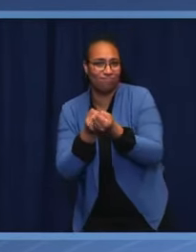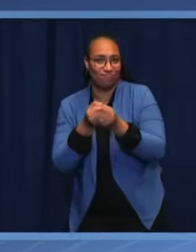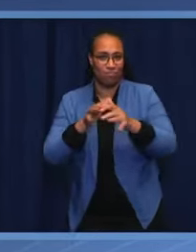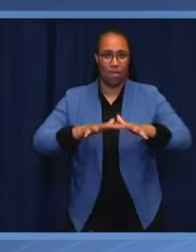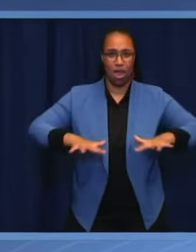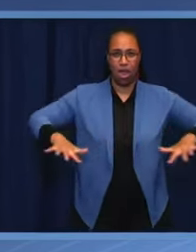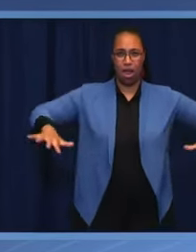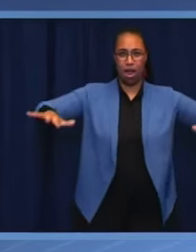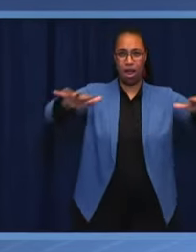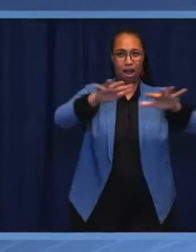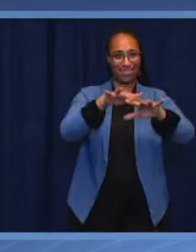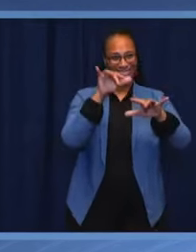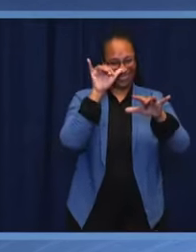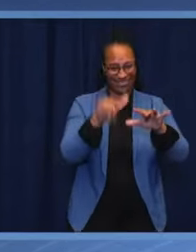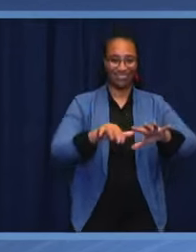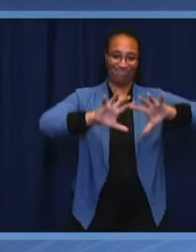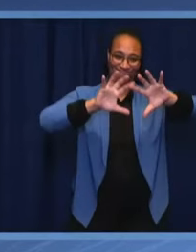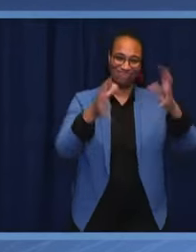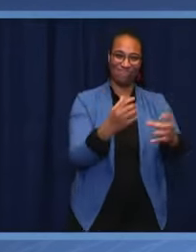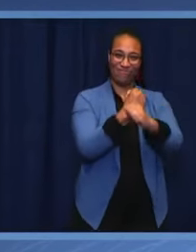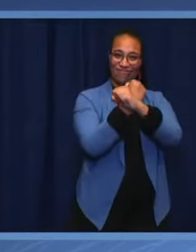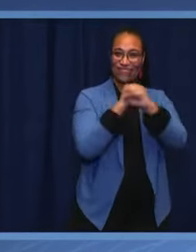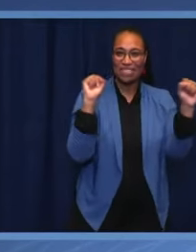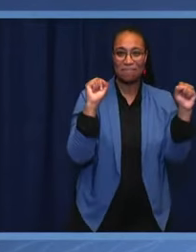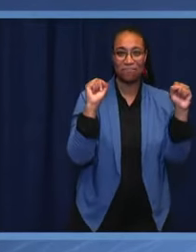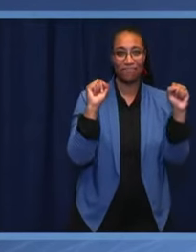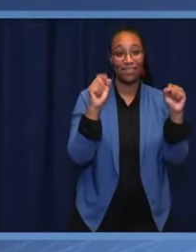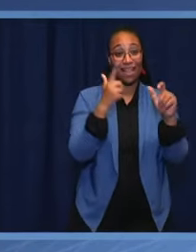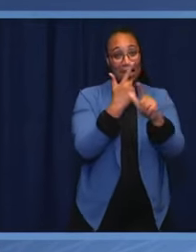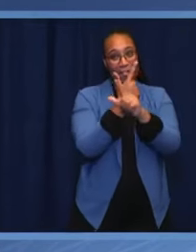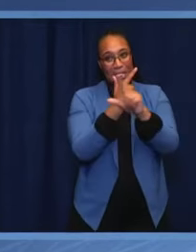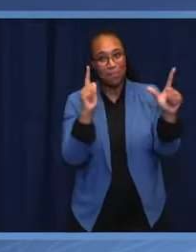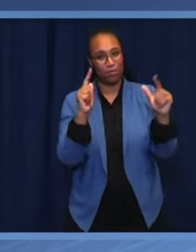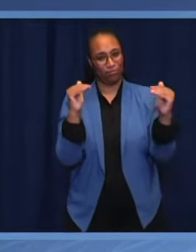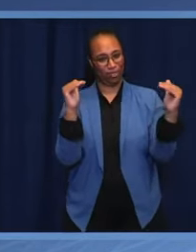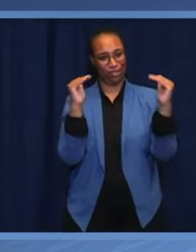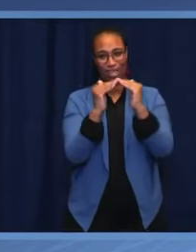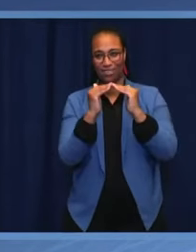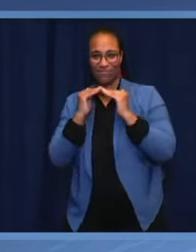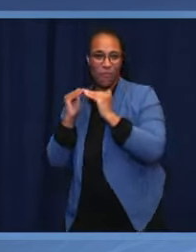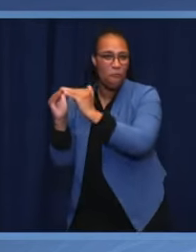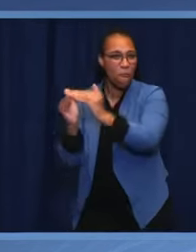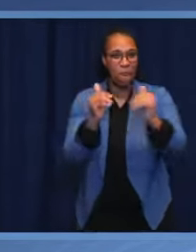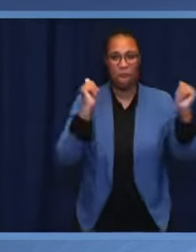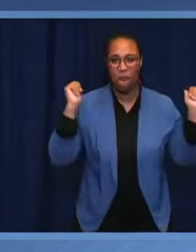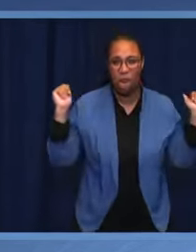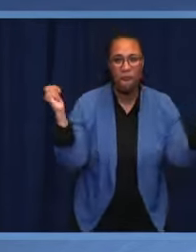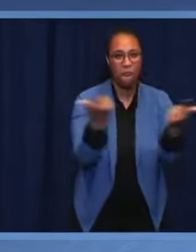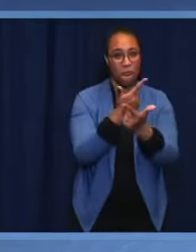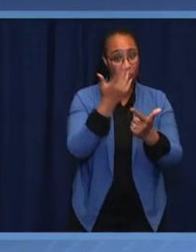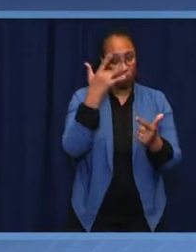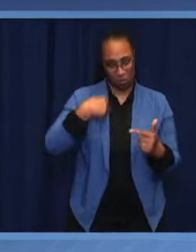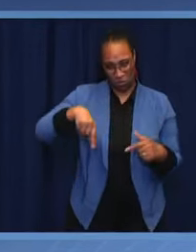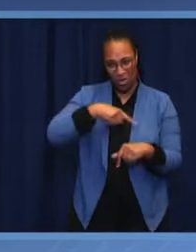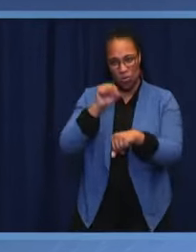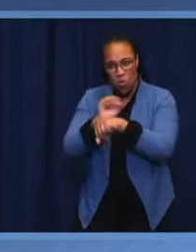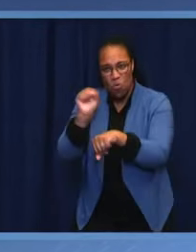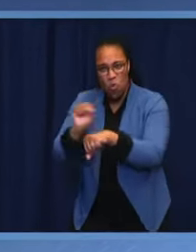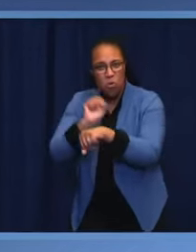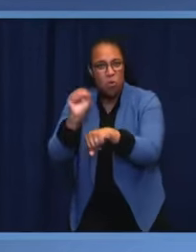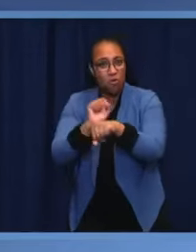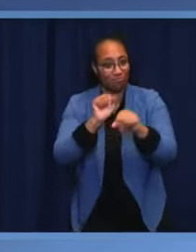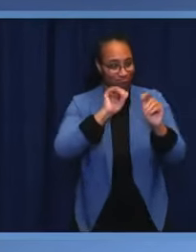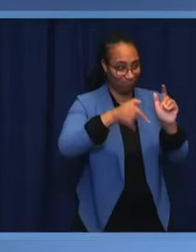Democracy delivers liberty, equality, opportunity, and justice as long as we keep working for it. Democracy delivers.